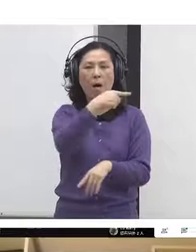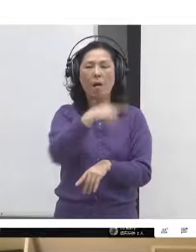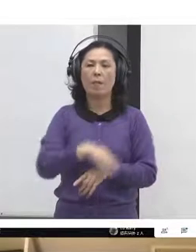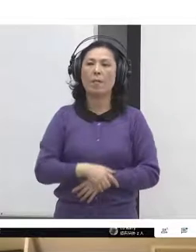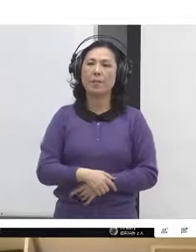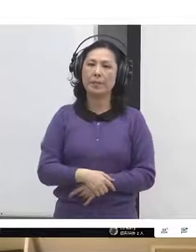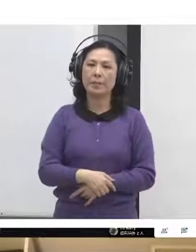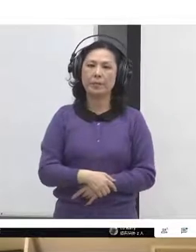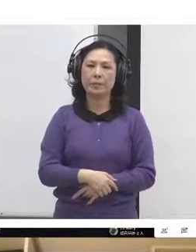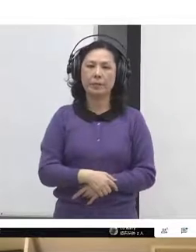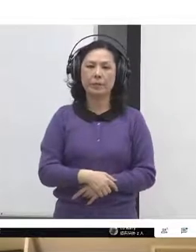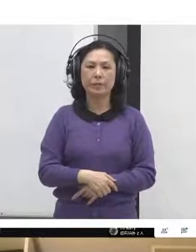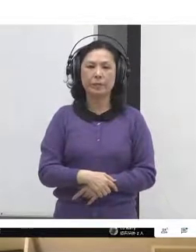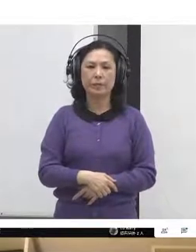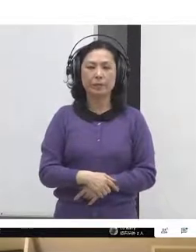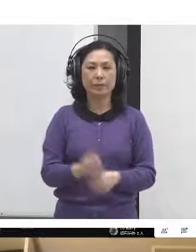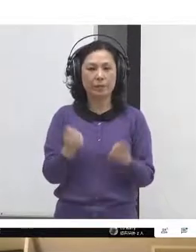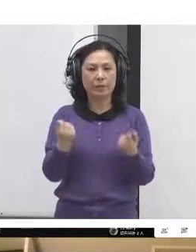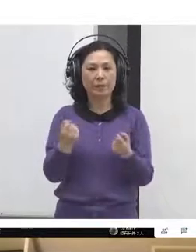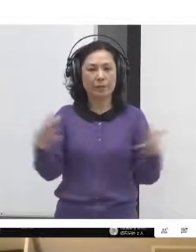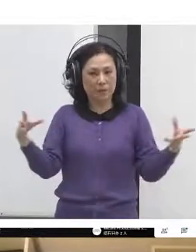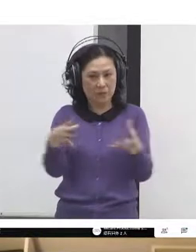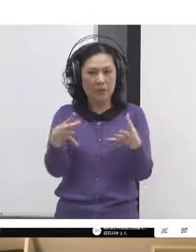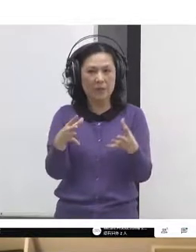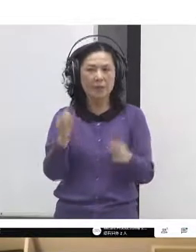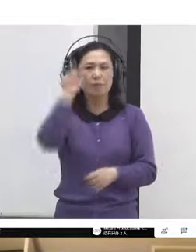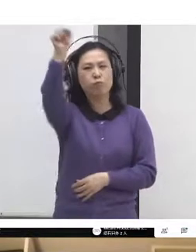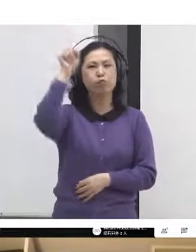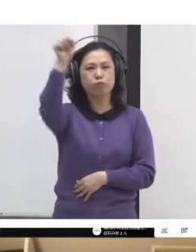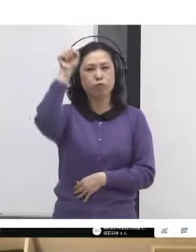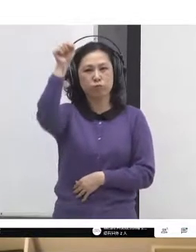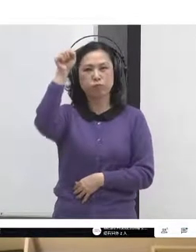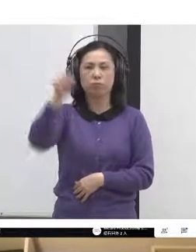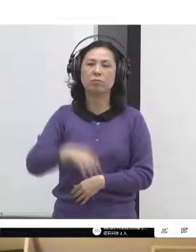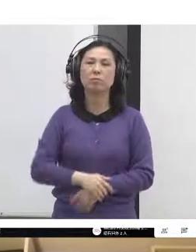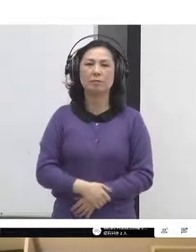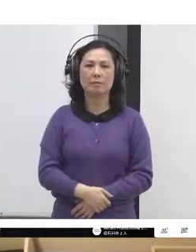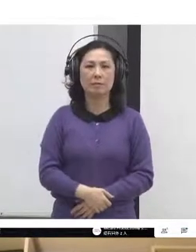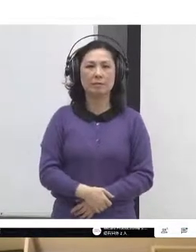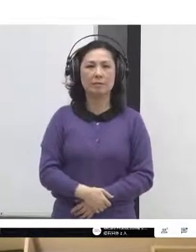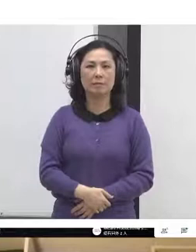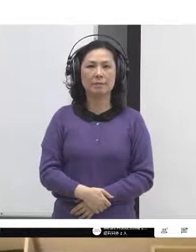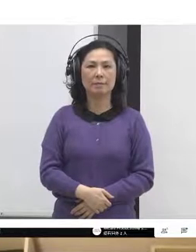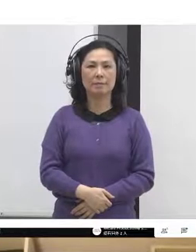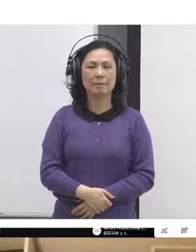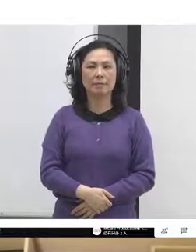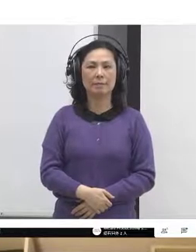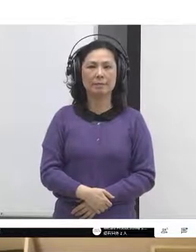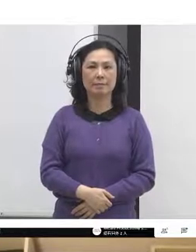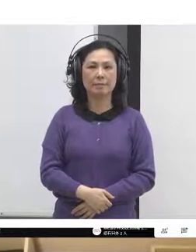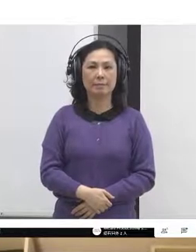And that resulted in that ruling being overturned in the law courts a few days later.